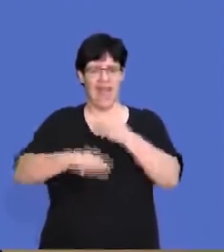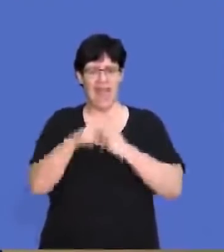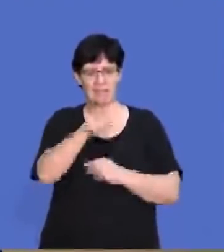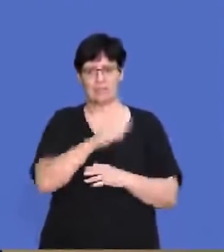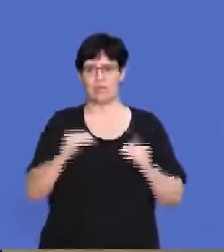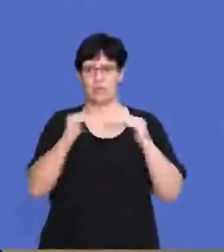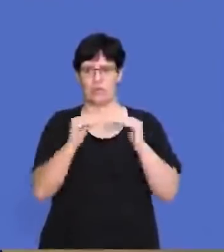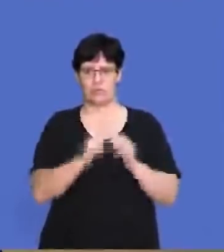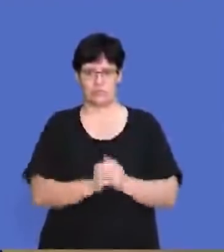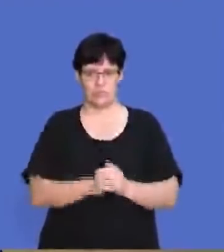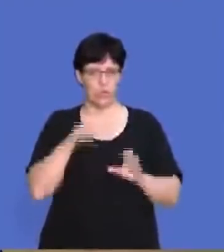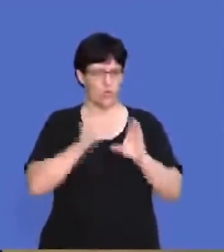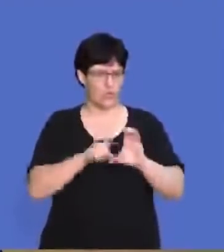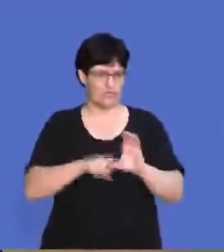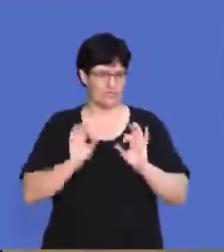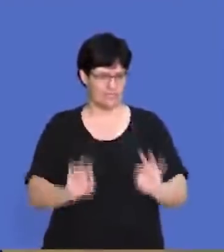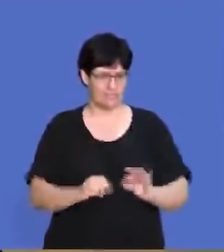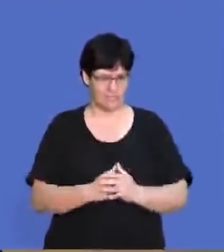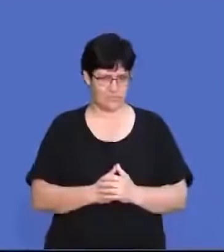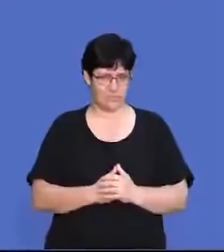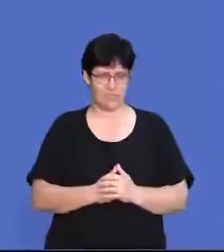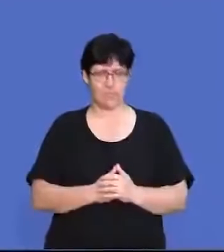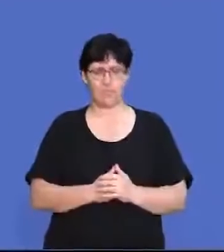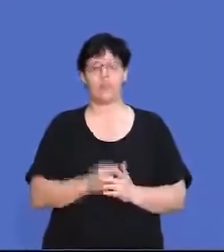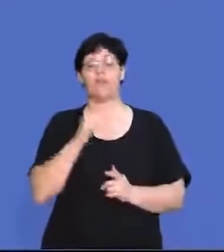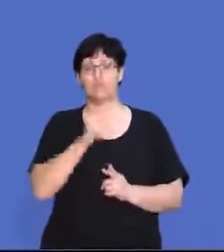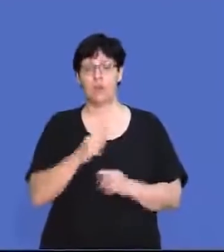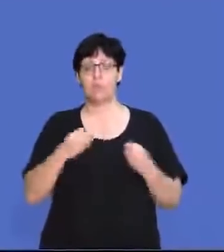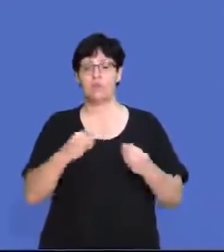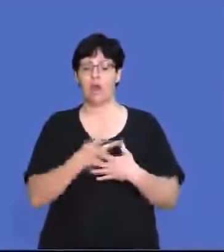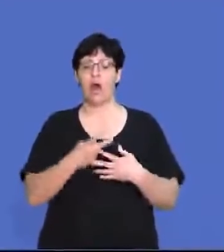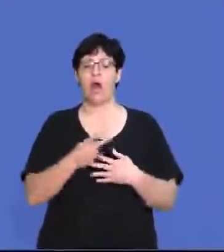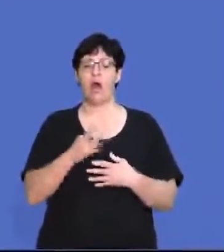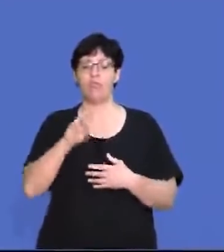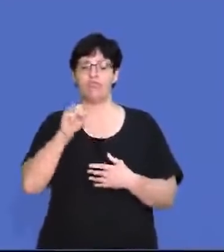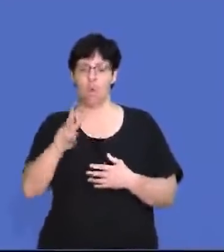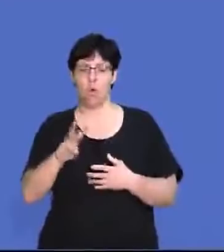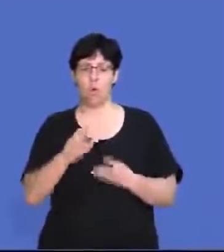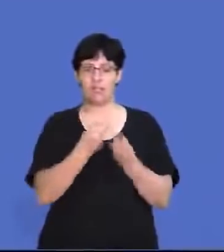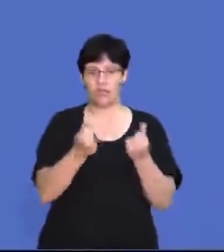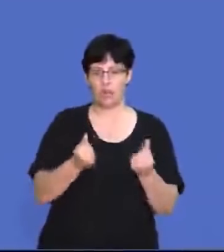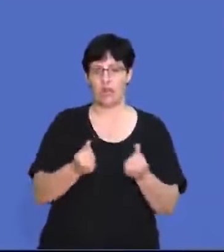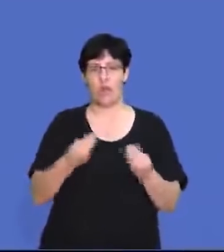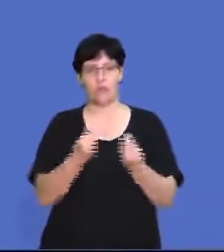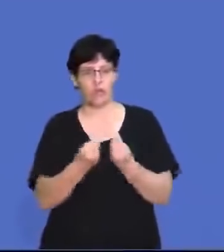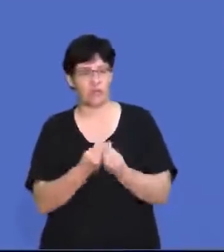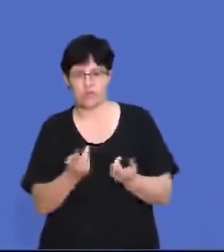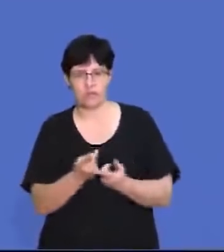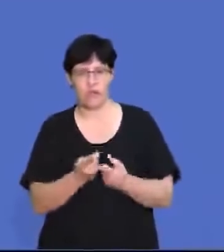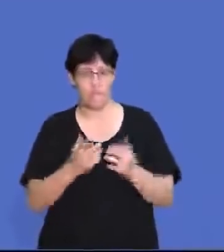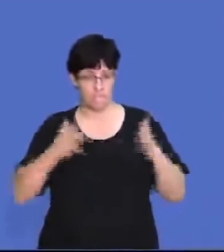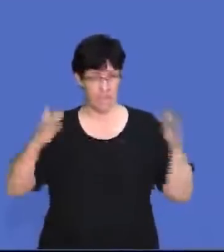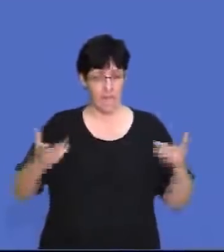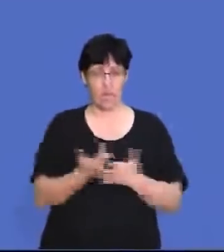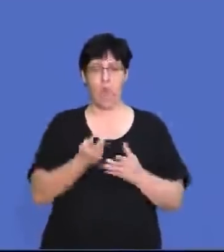add to that quality. So firstly, the businesses should buy raw materials or products in